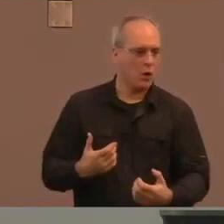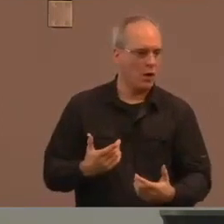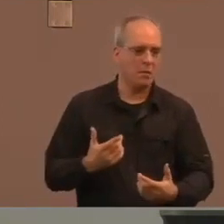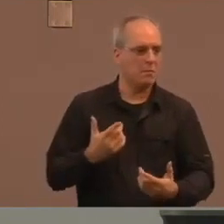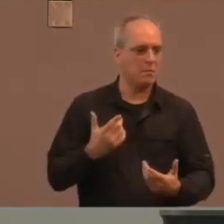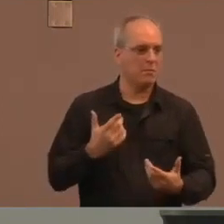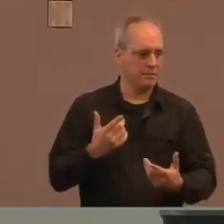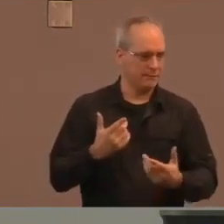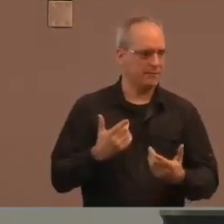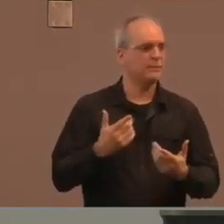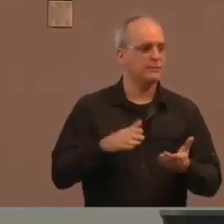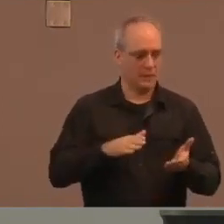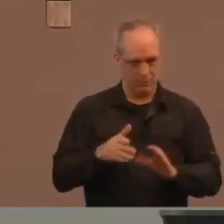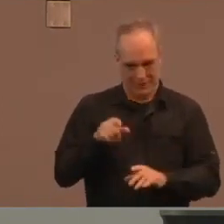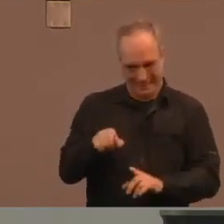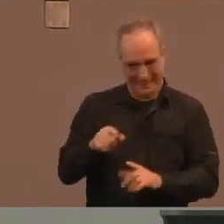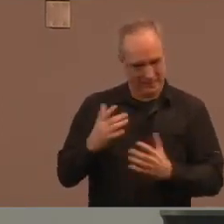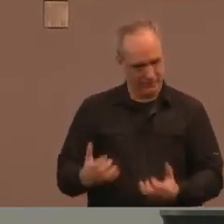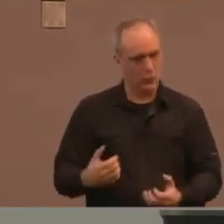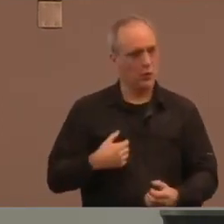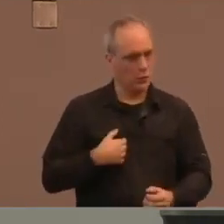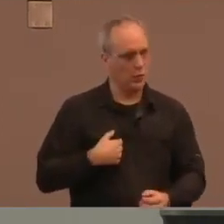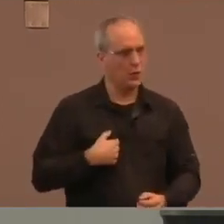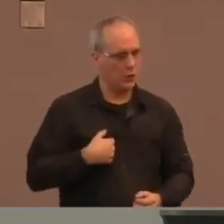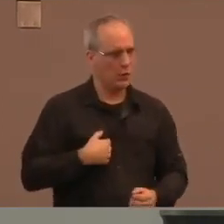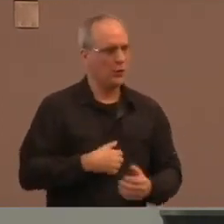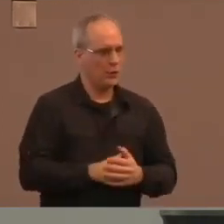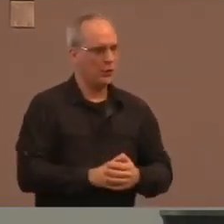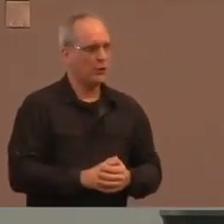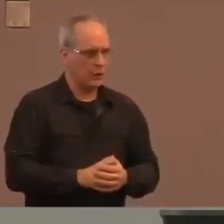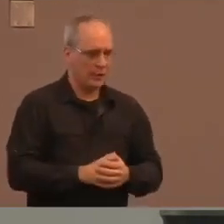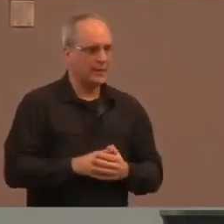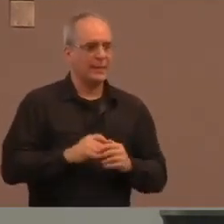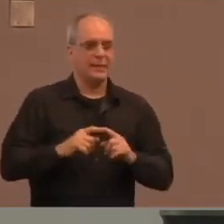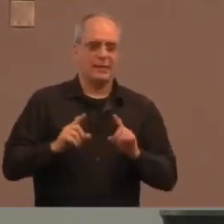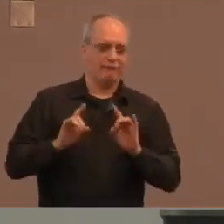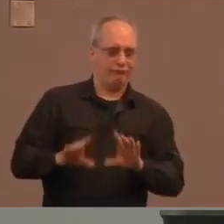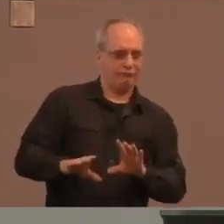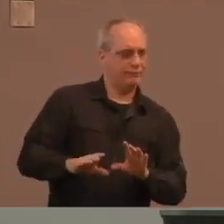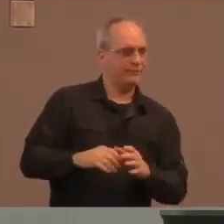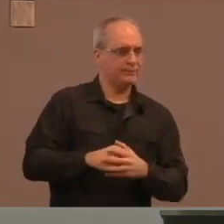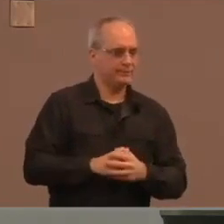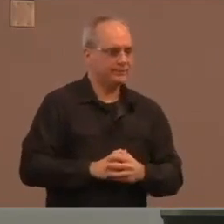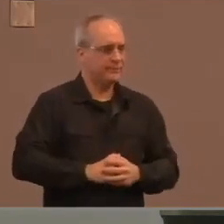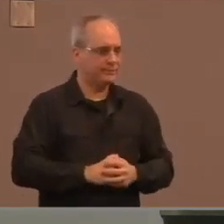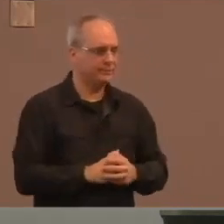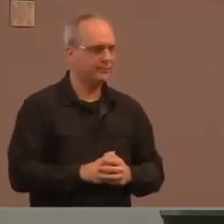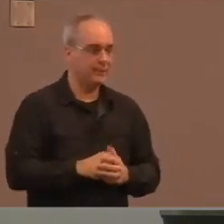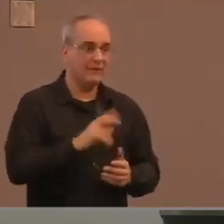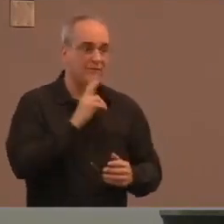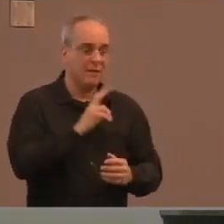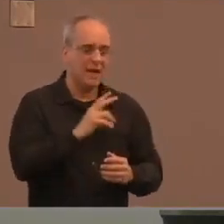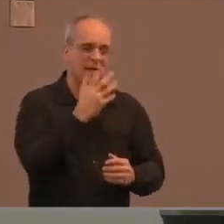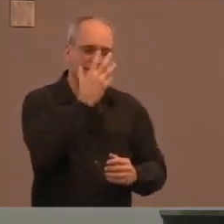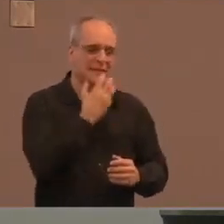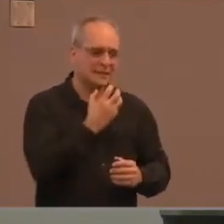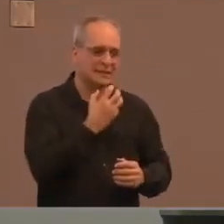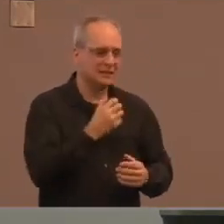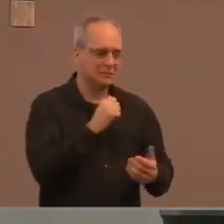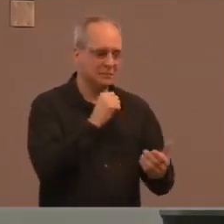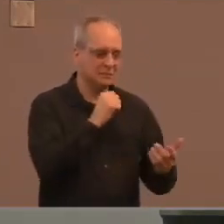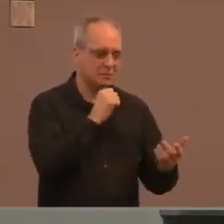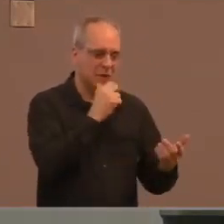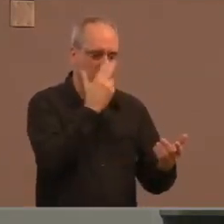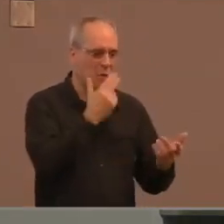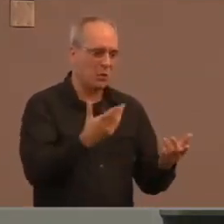sad, it would almost be funny. And I will tell you why. Like I said, everything,